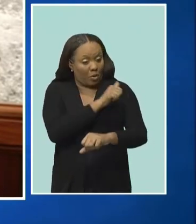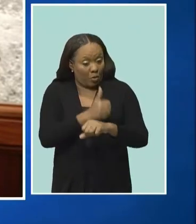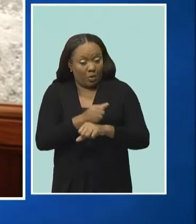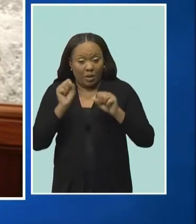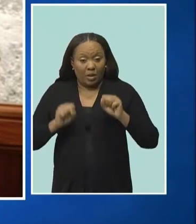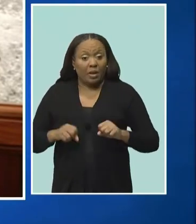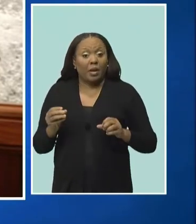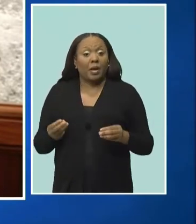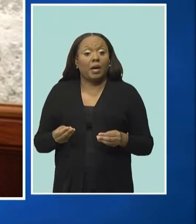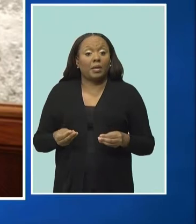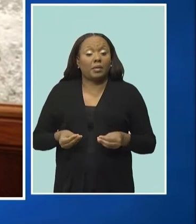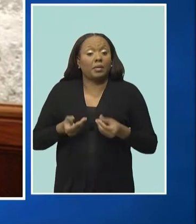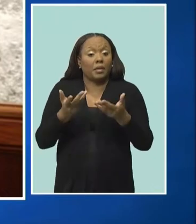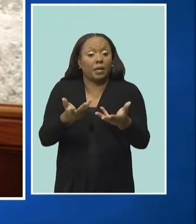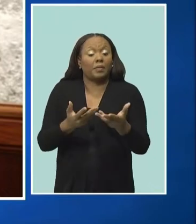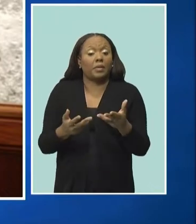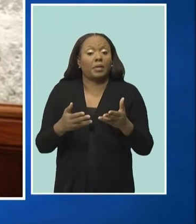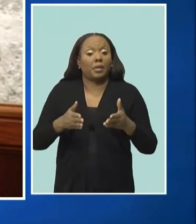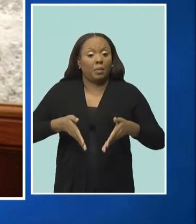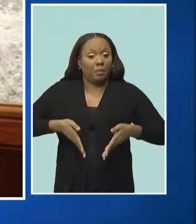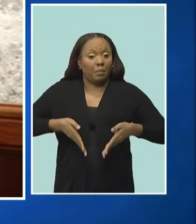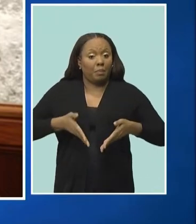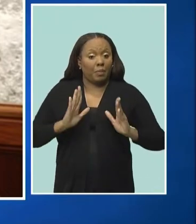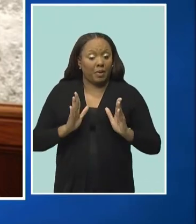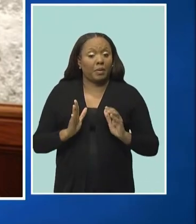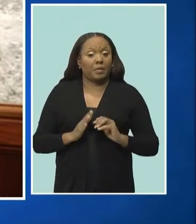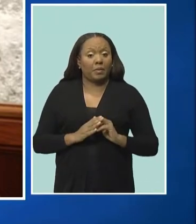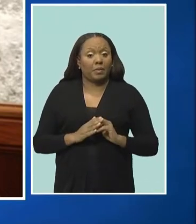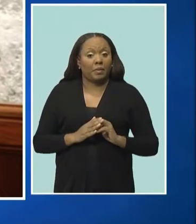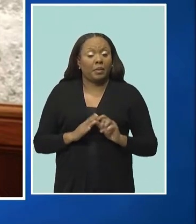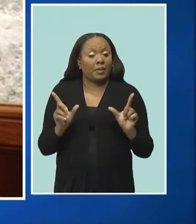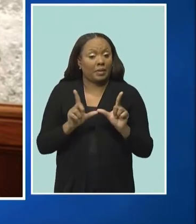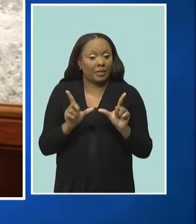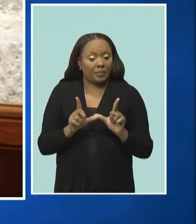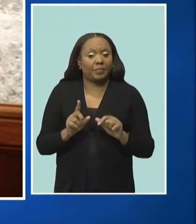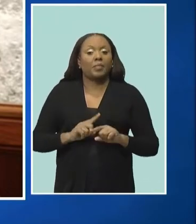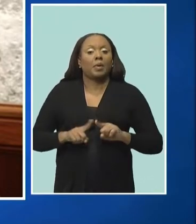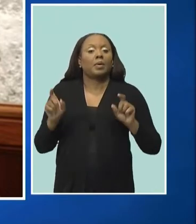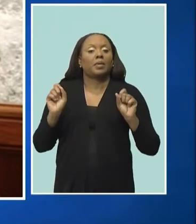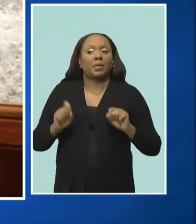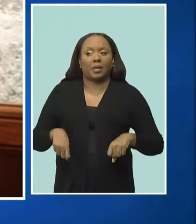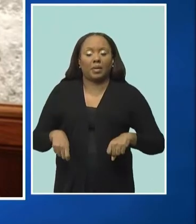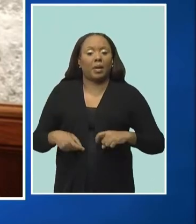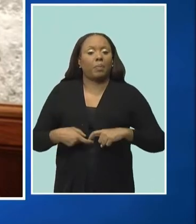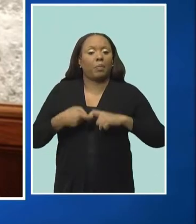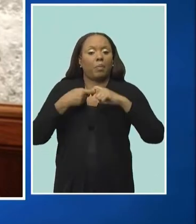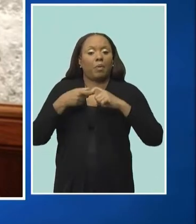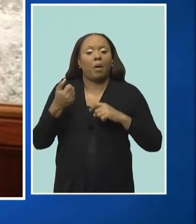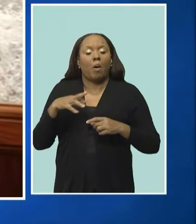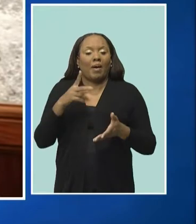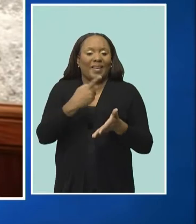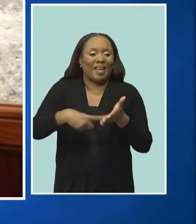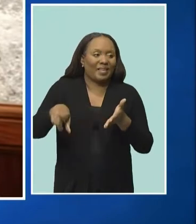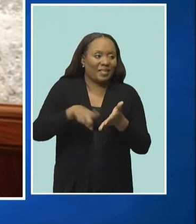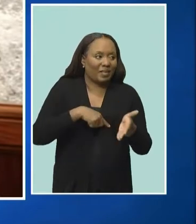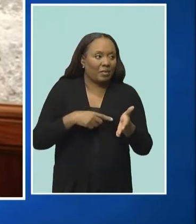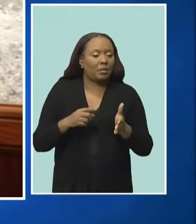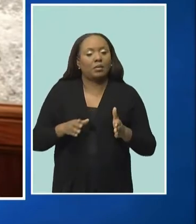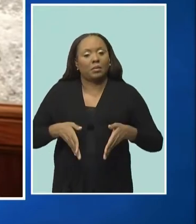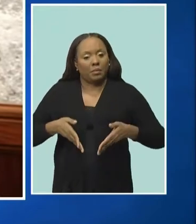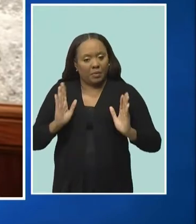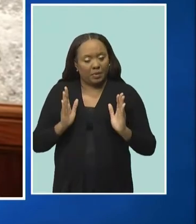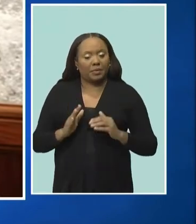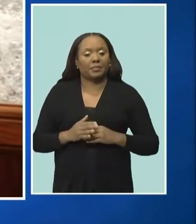transport authority can also revoke, suspend, and cancel the permit now which it has issued.